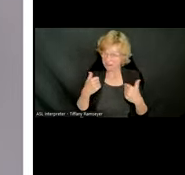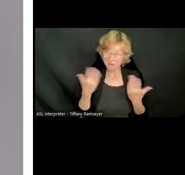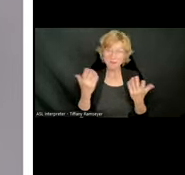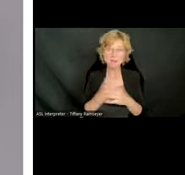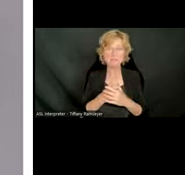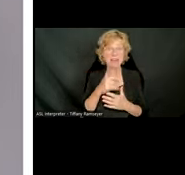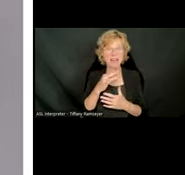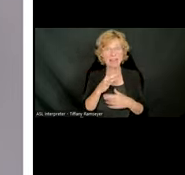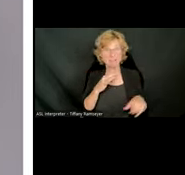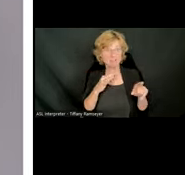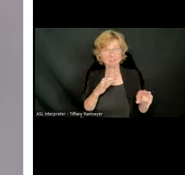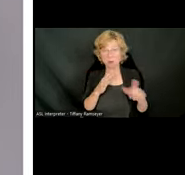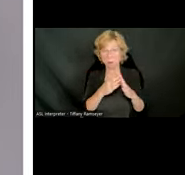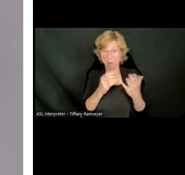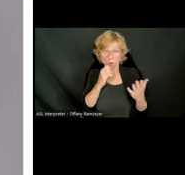to the library.